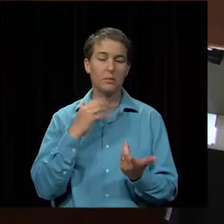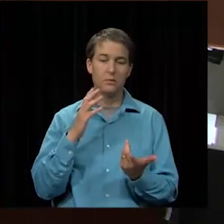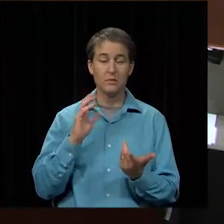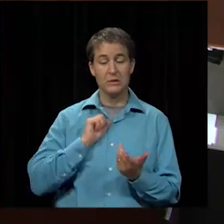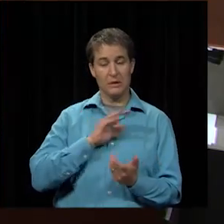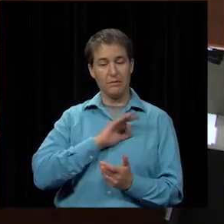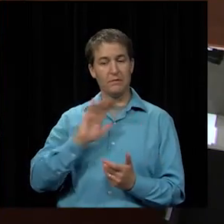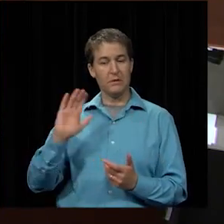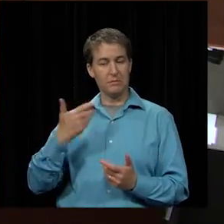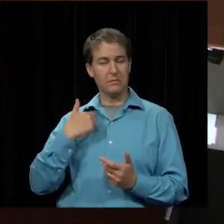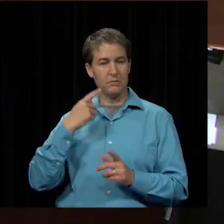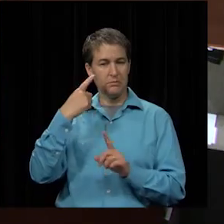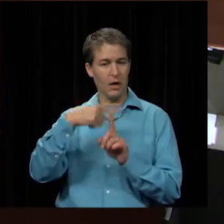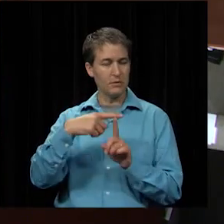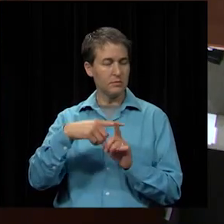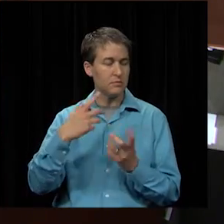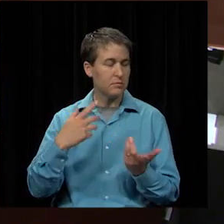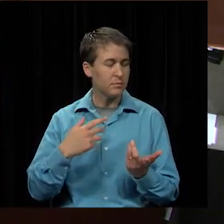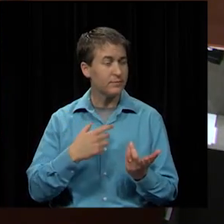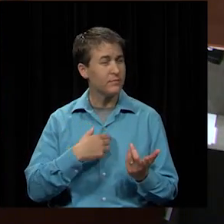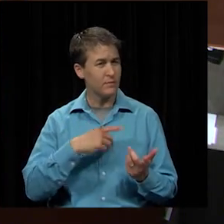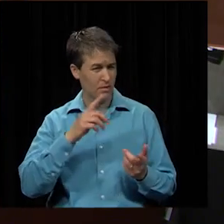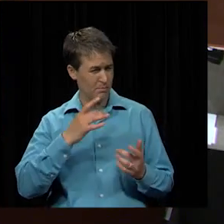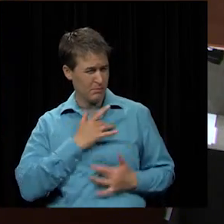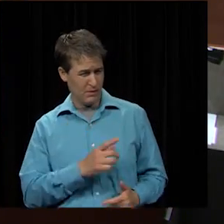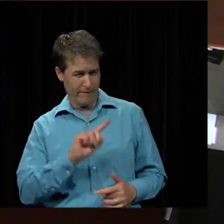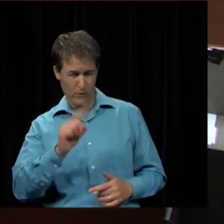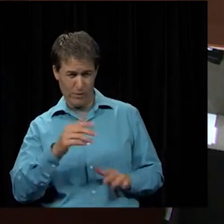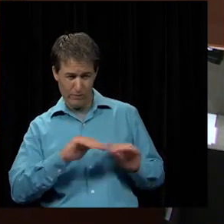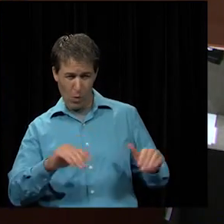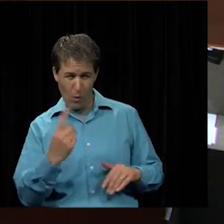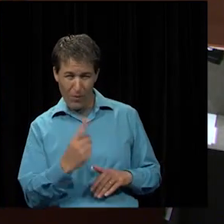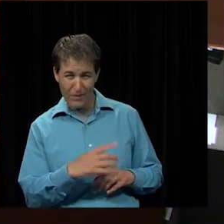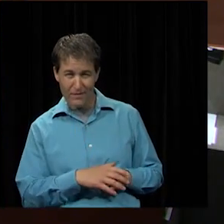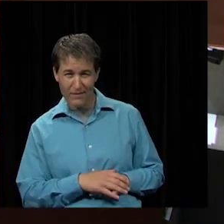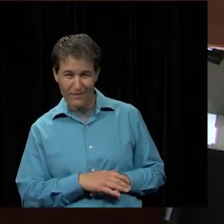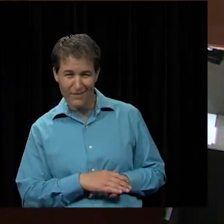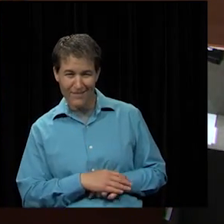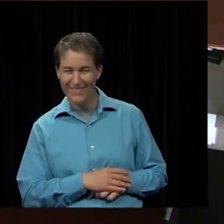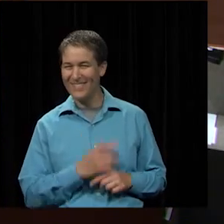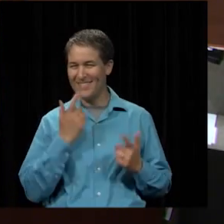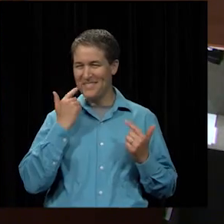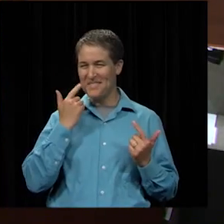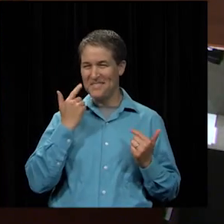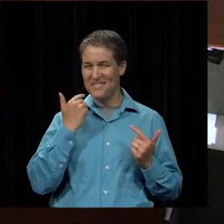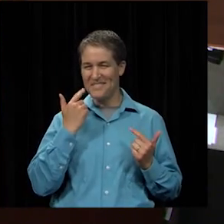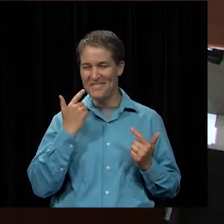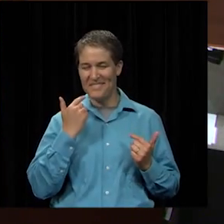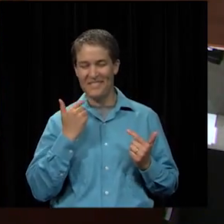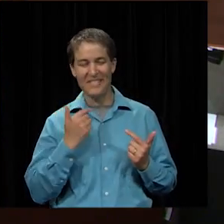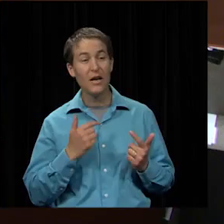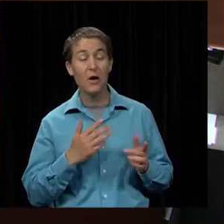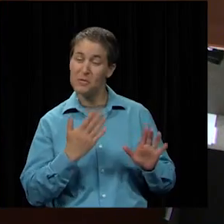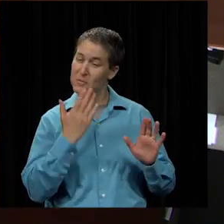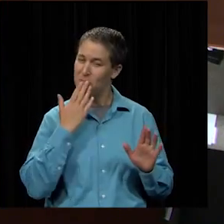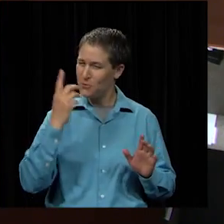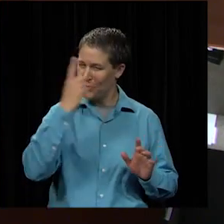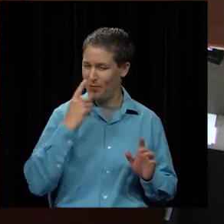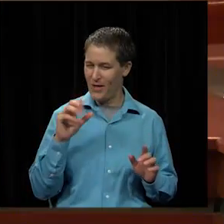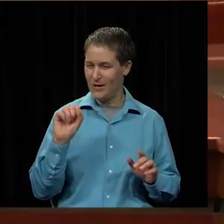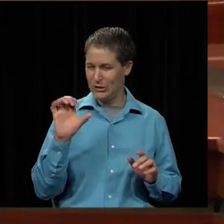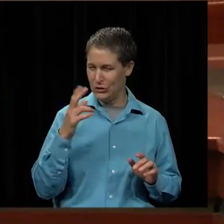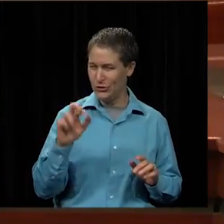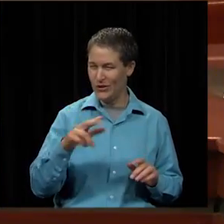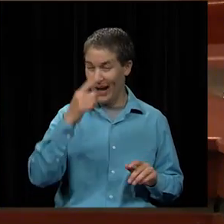uh and typically these would just be on the first floor uh that's a good thought mr shir i